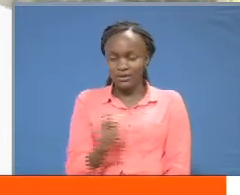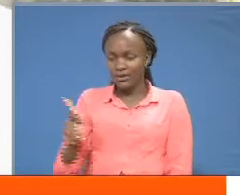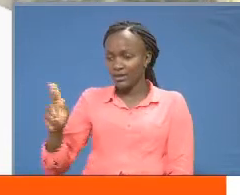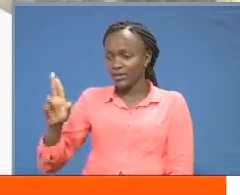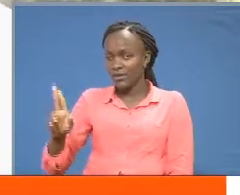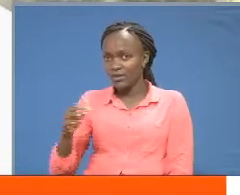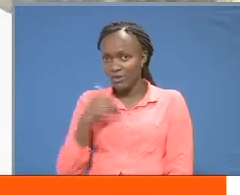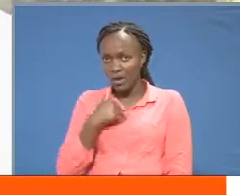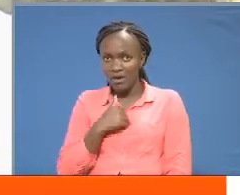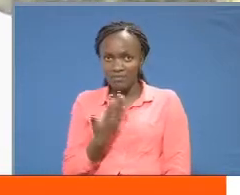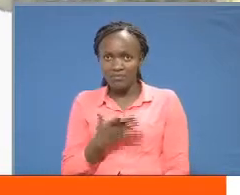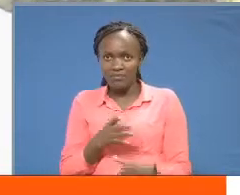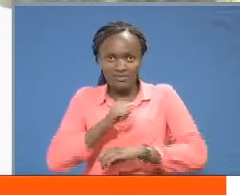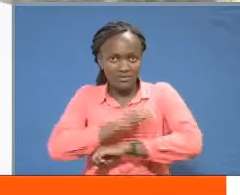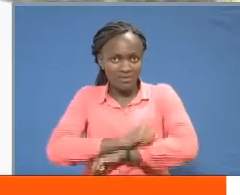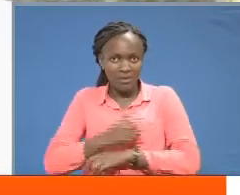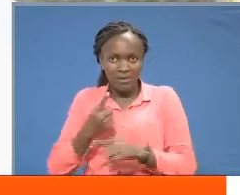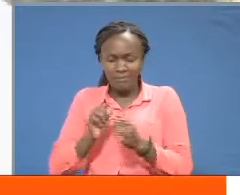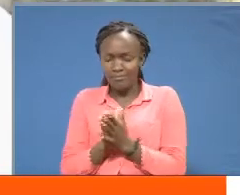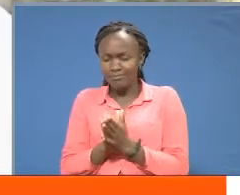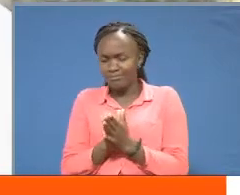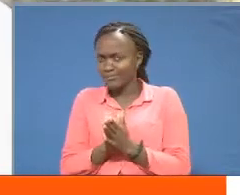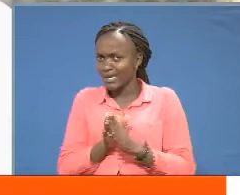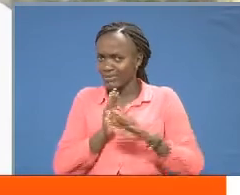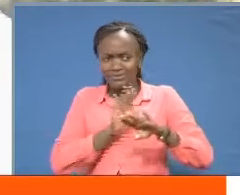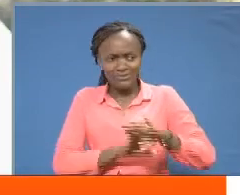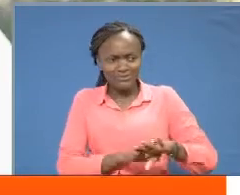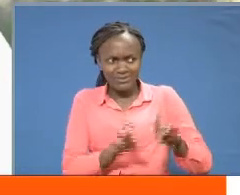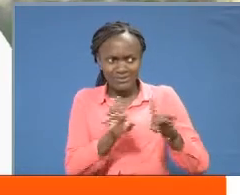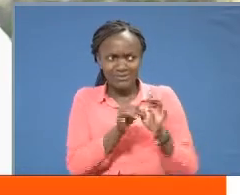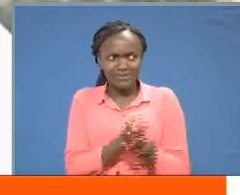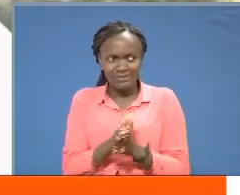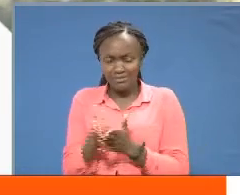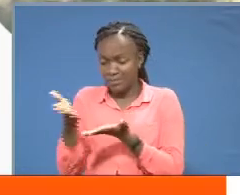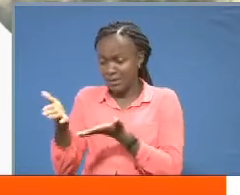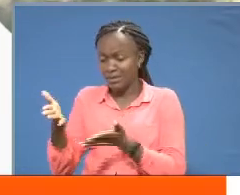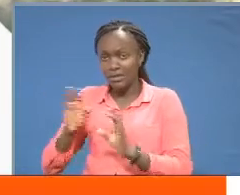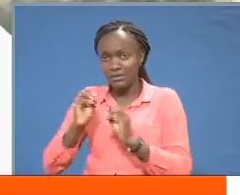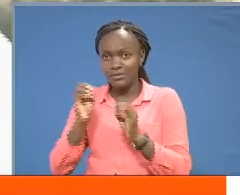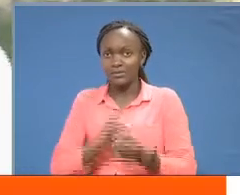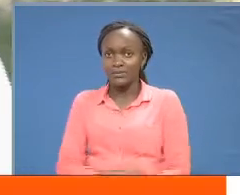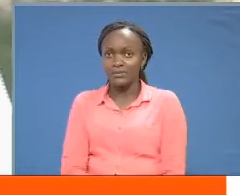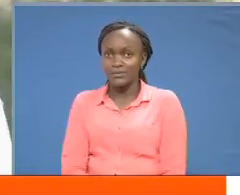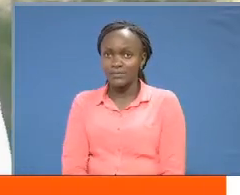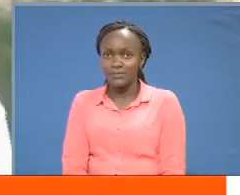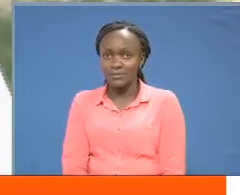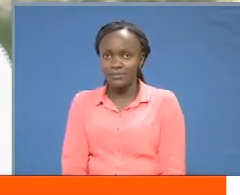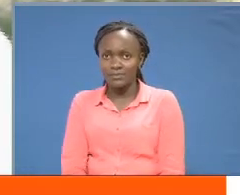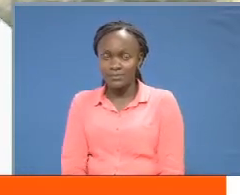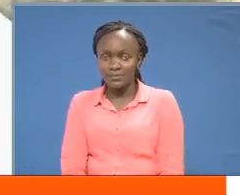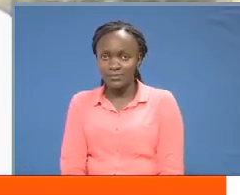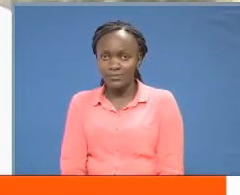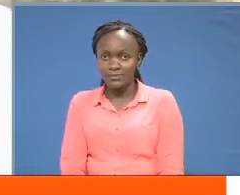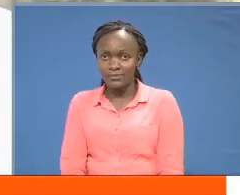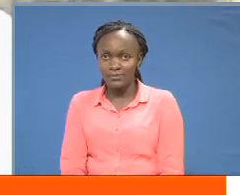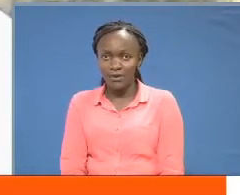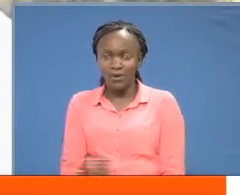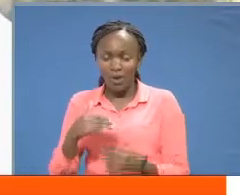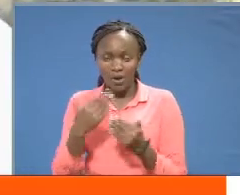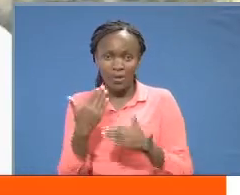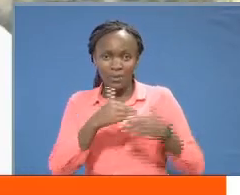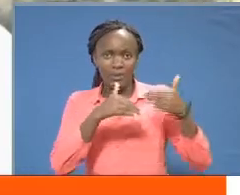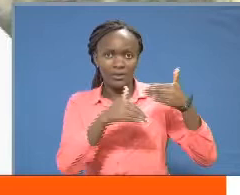school has but then they are not that disability friendly with xm with regards to the structures